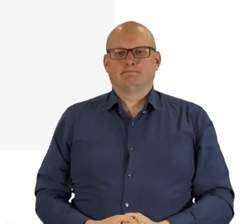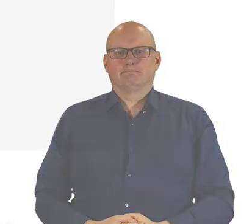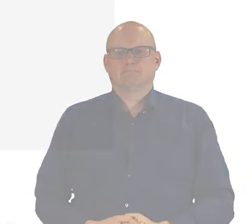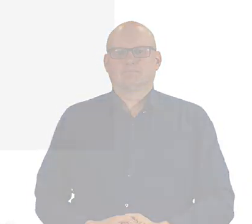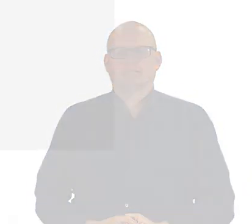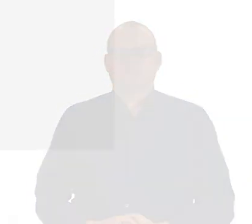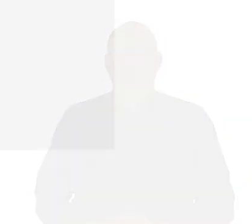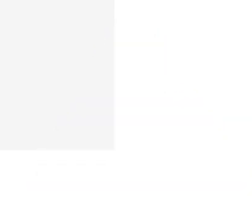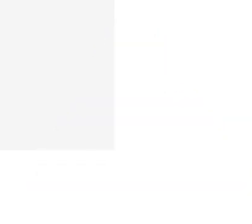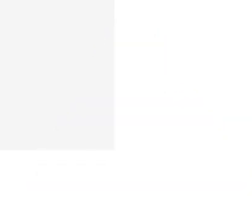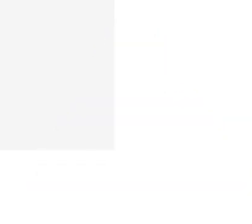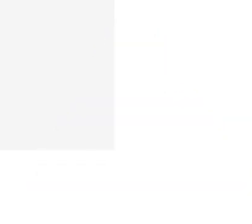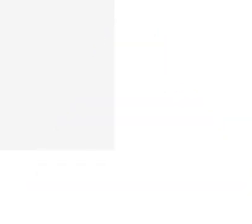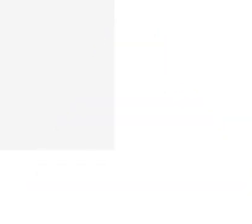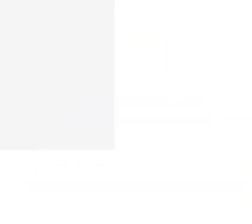everybody.